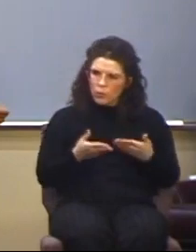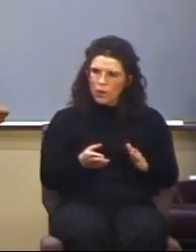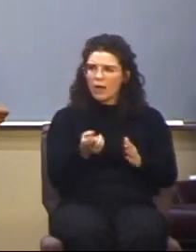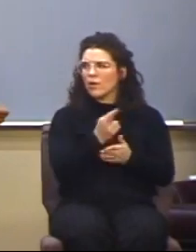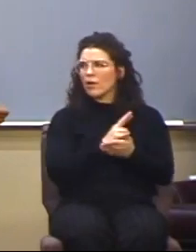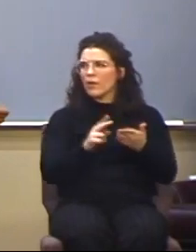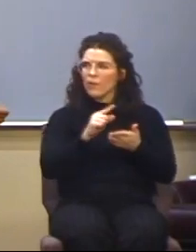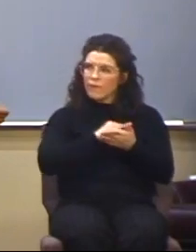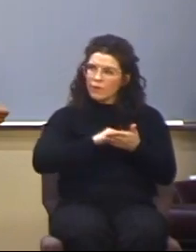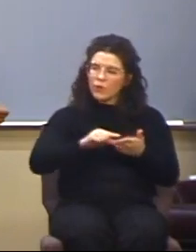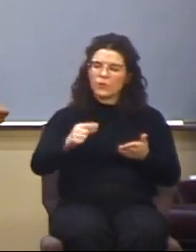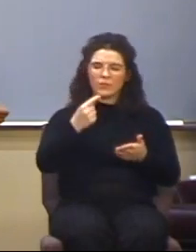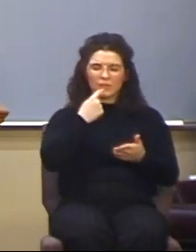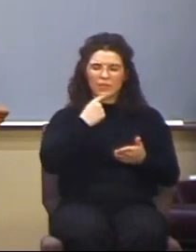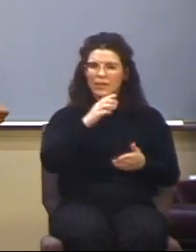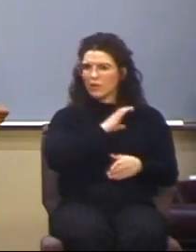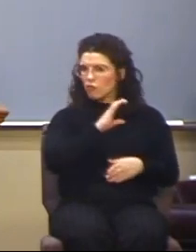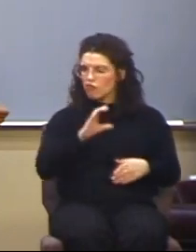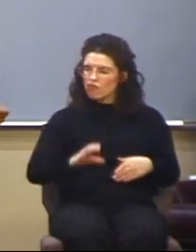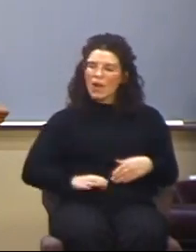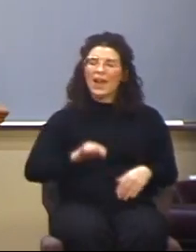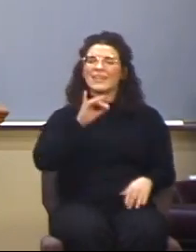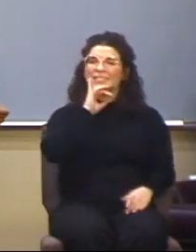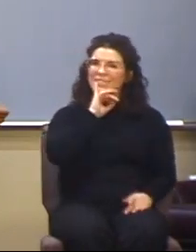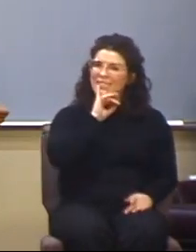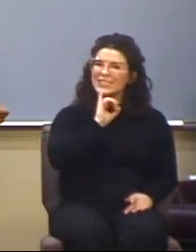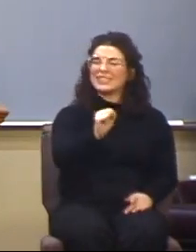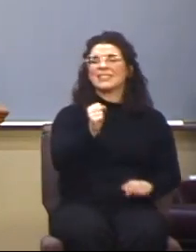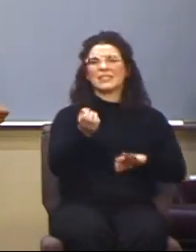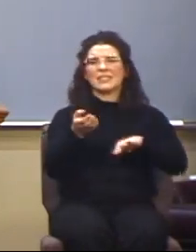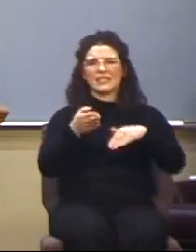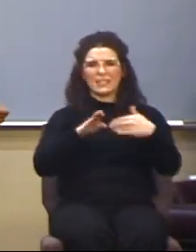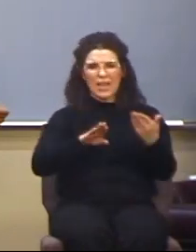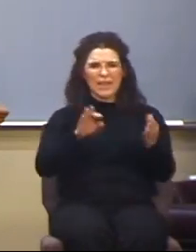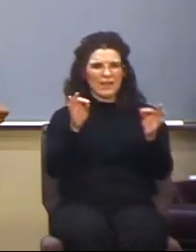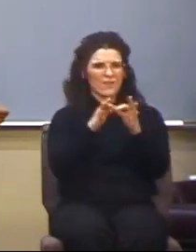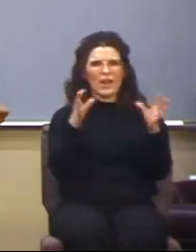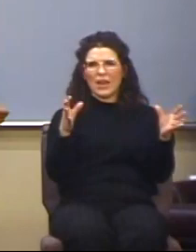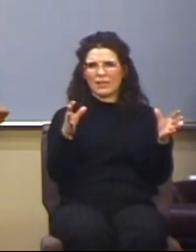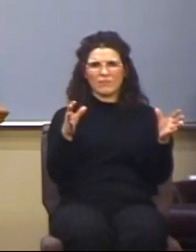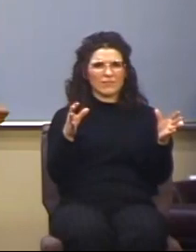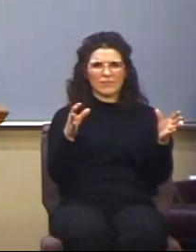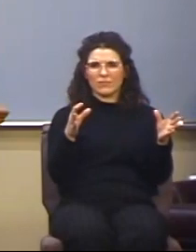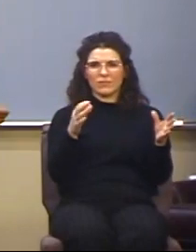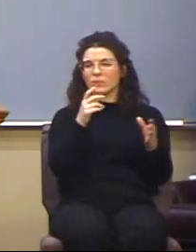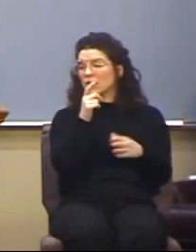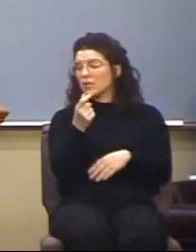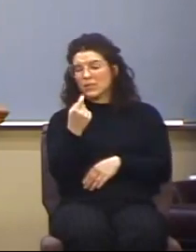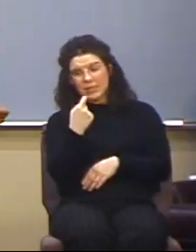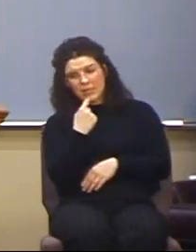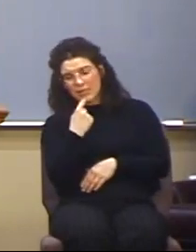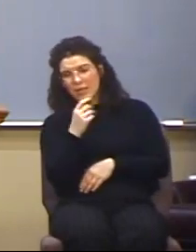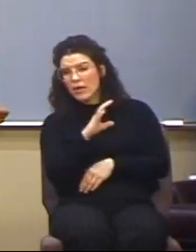the verse says Christ is dead in vain. It does not say Christ